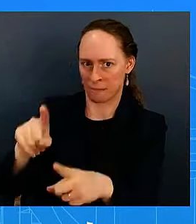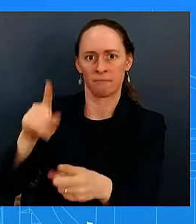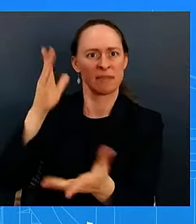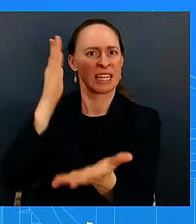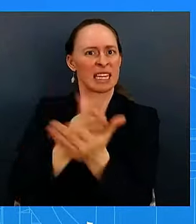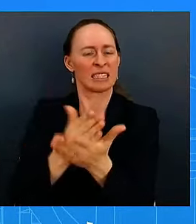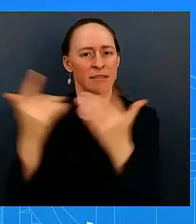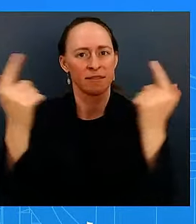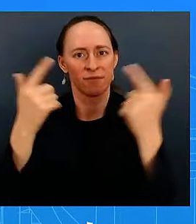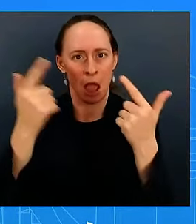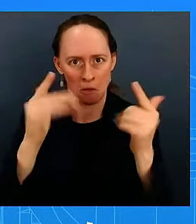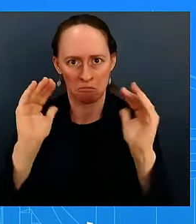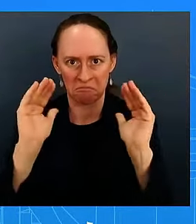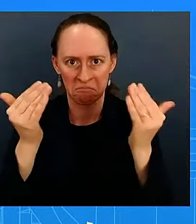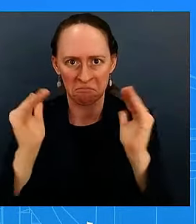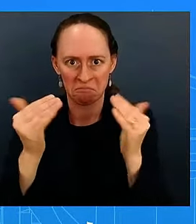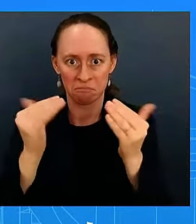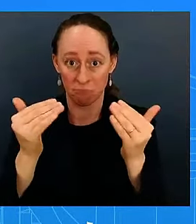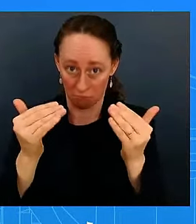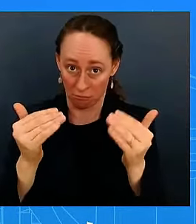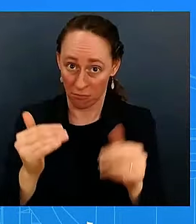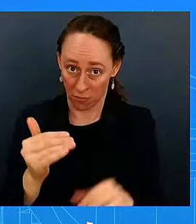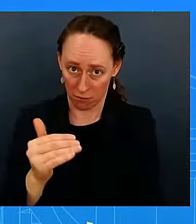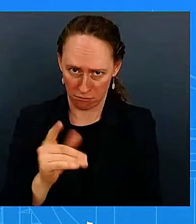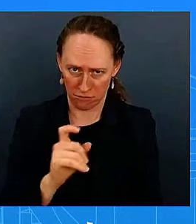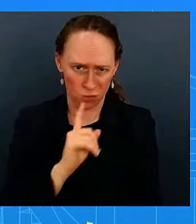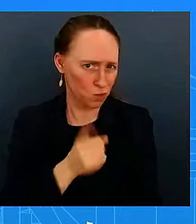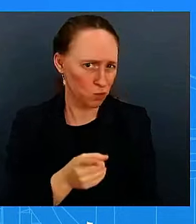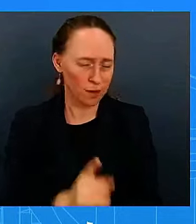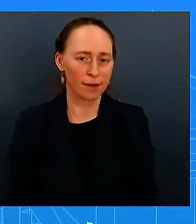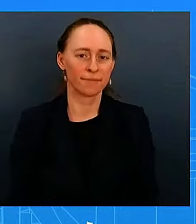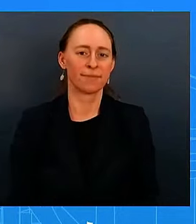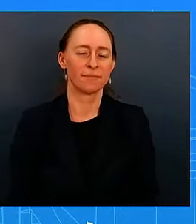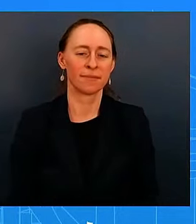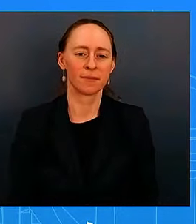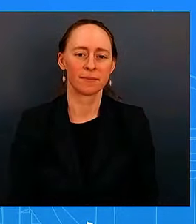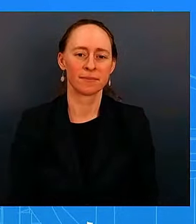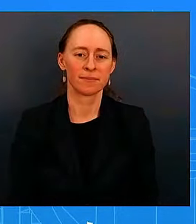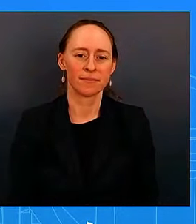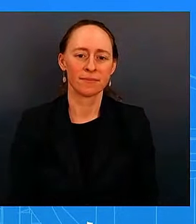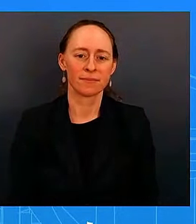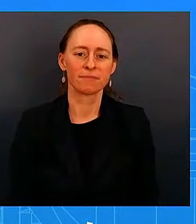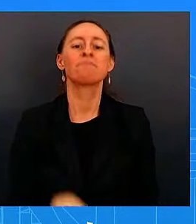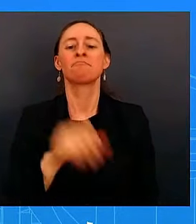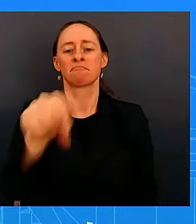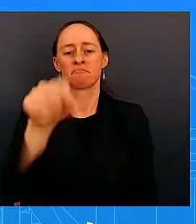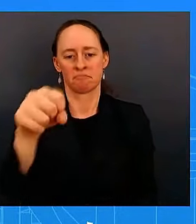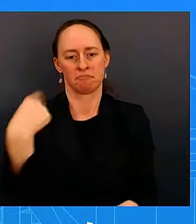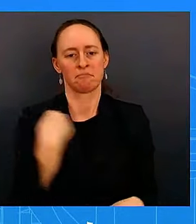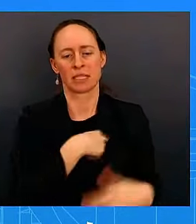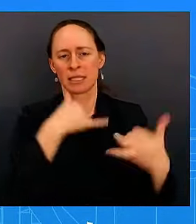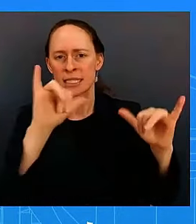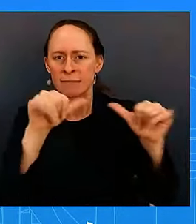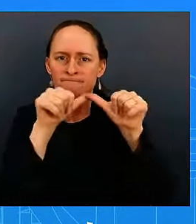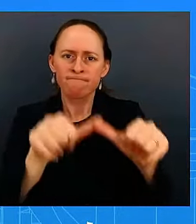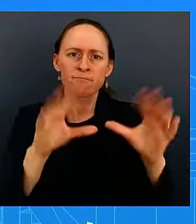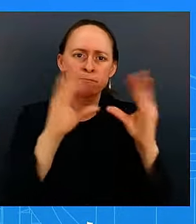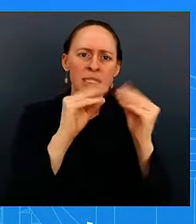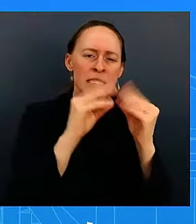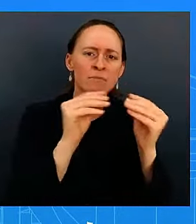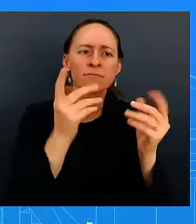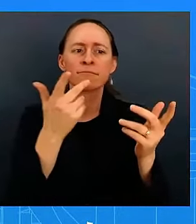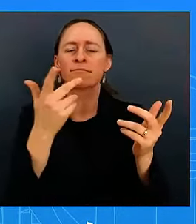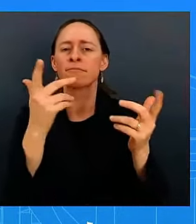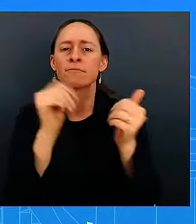podium we're going to continue to have discussions with egypt and qatar uh as well as israel on the way forward uh let's not forget